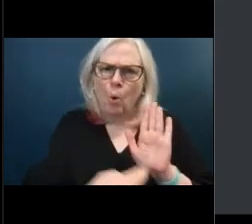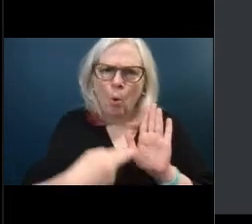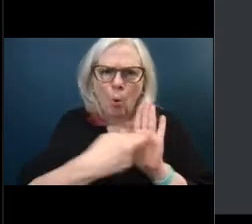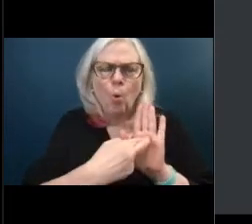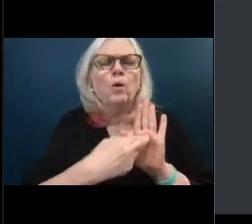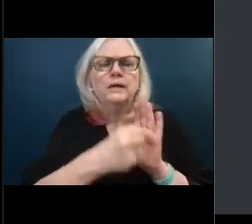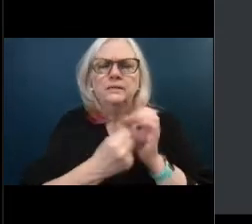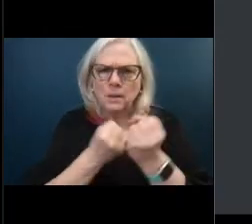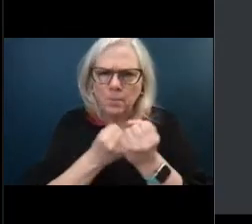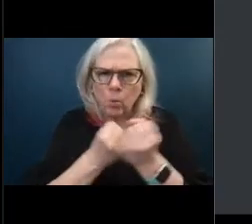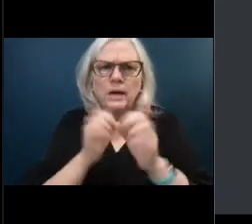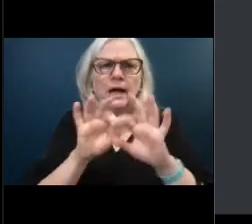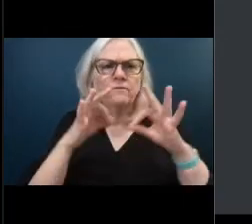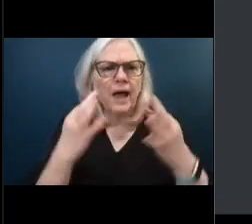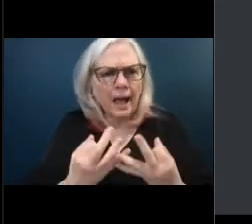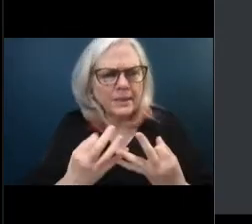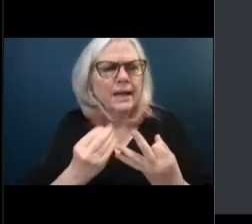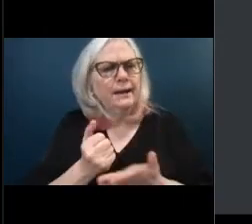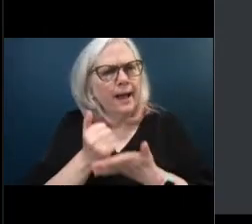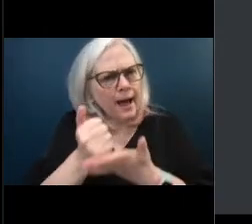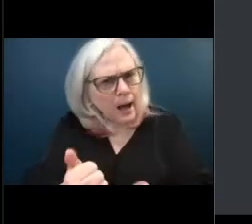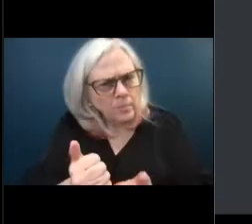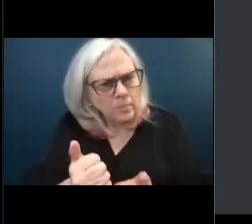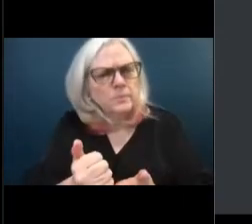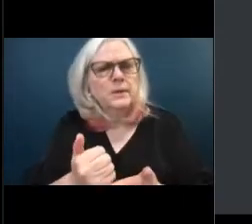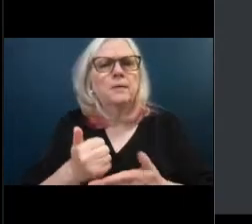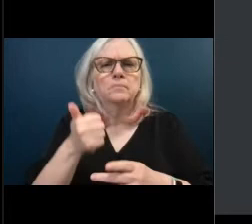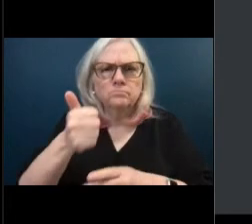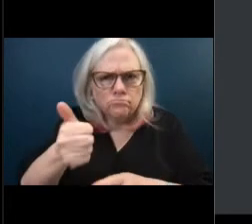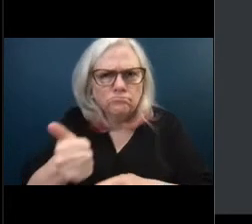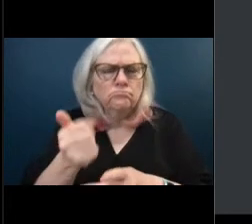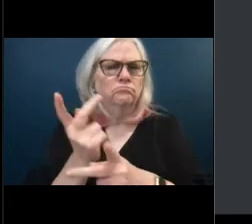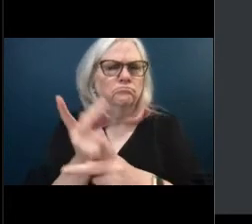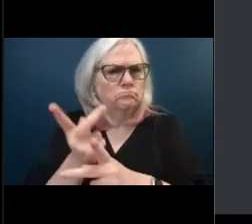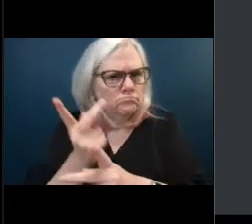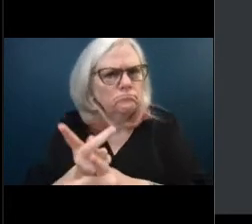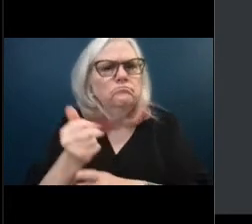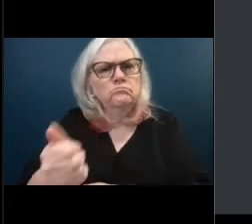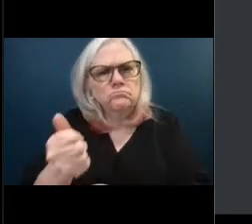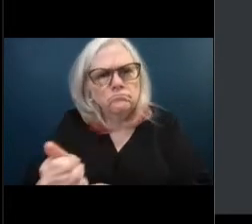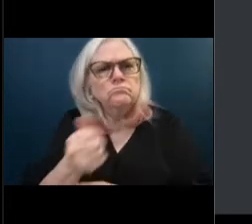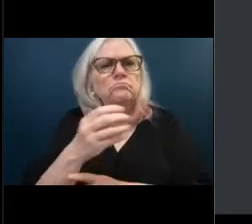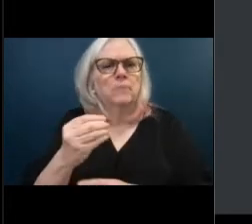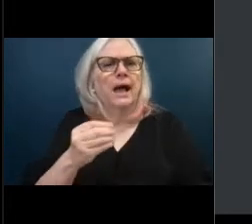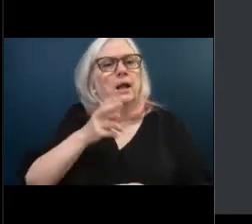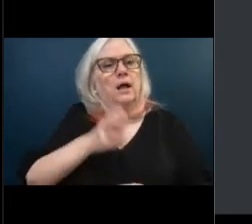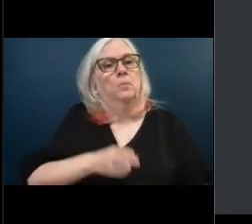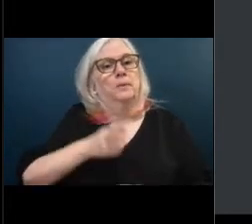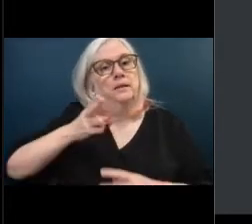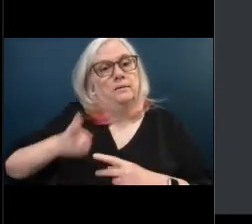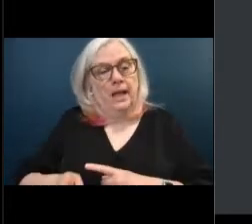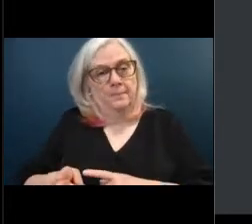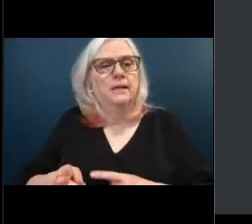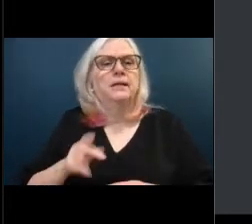improve health and quality of quality of And whereas Habitat for Humanity offers homeowner educational programs, which